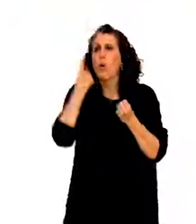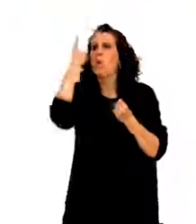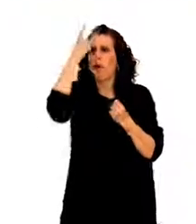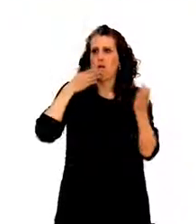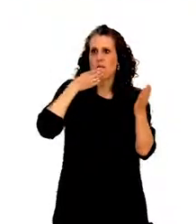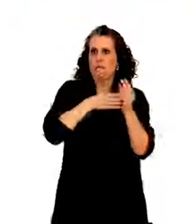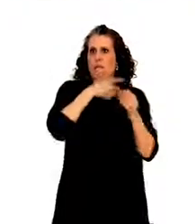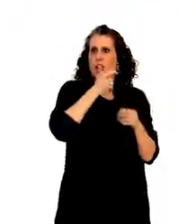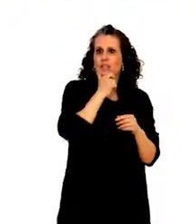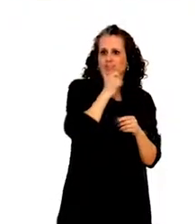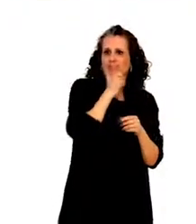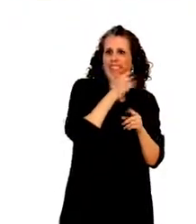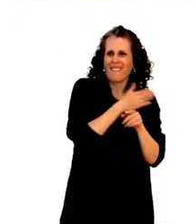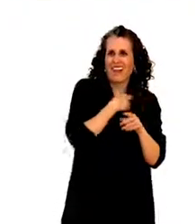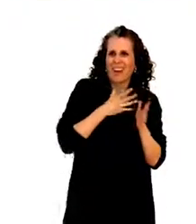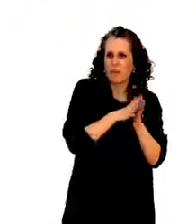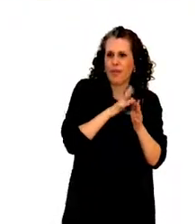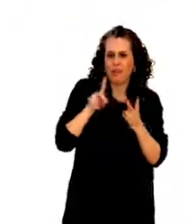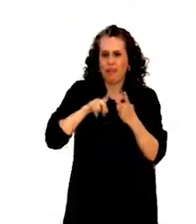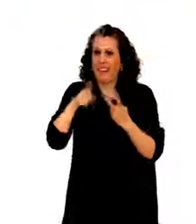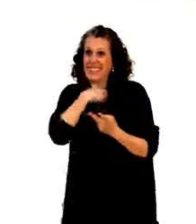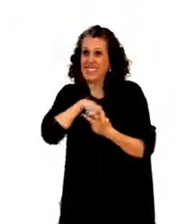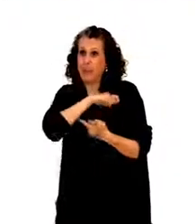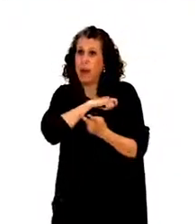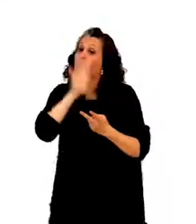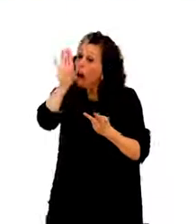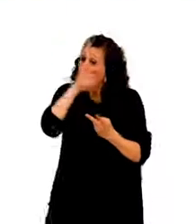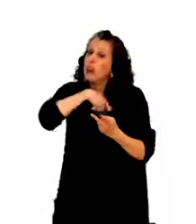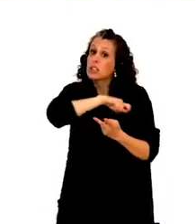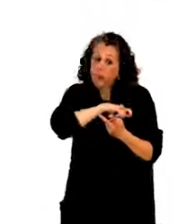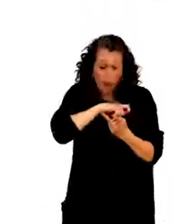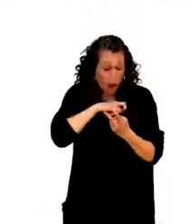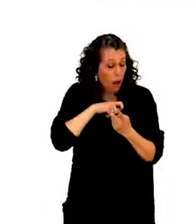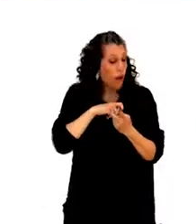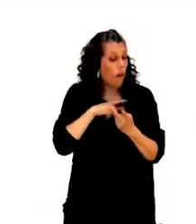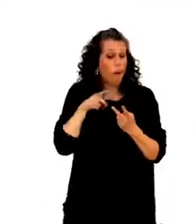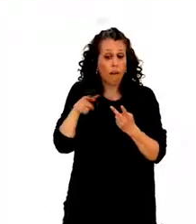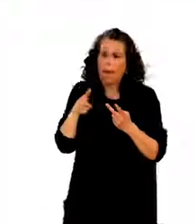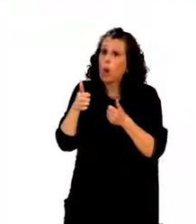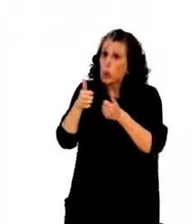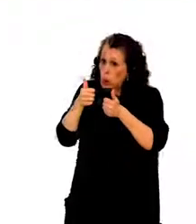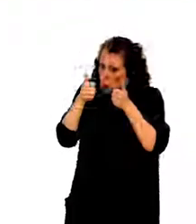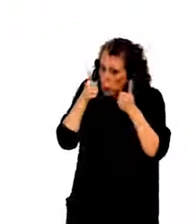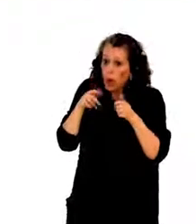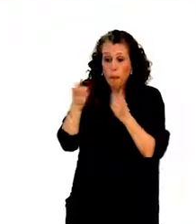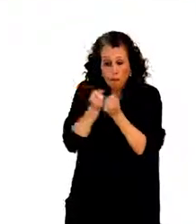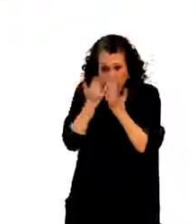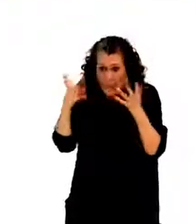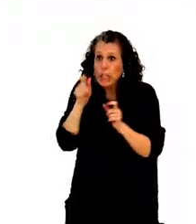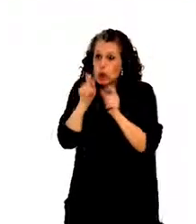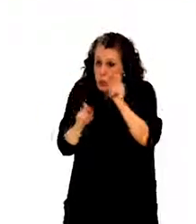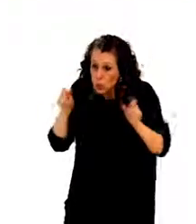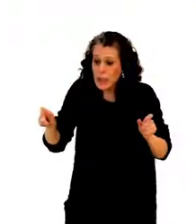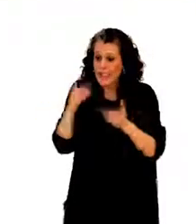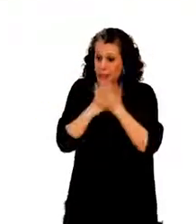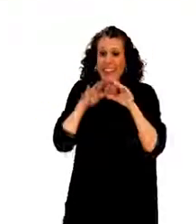which I talked about. The second one was against Spain. Even though Spain does have very high level of students with disabilities in mainstream